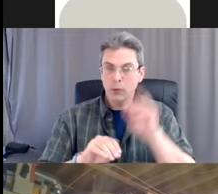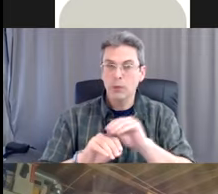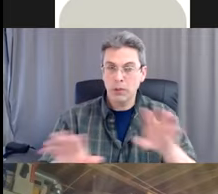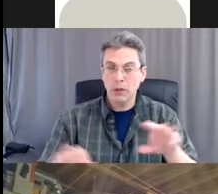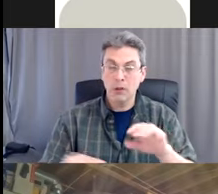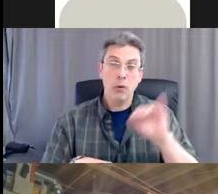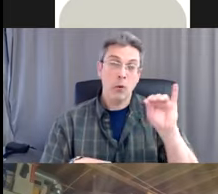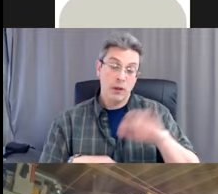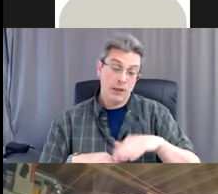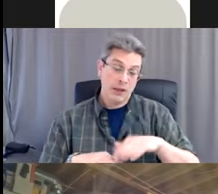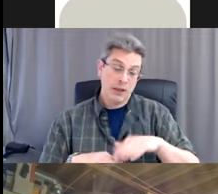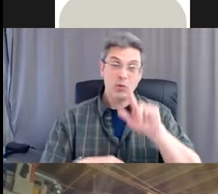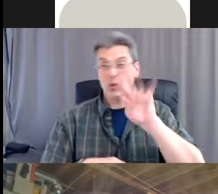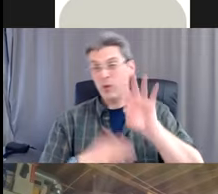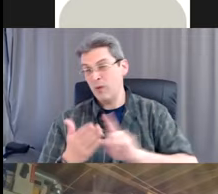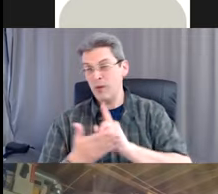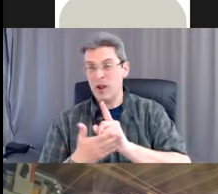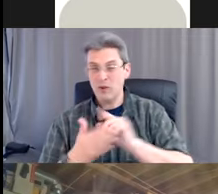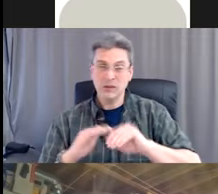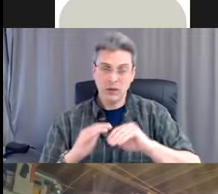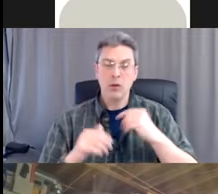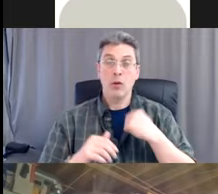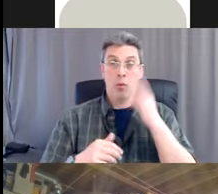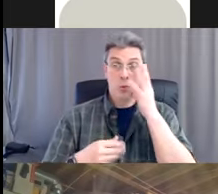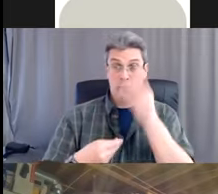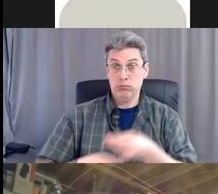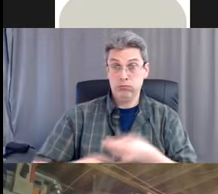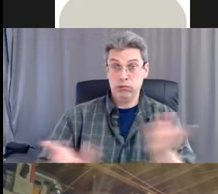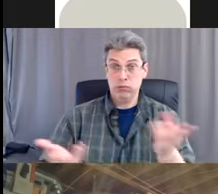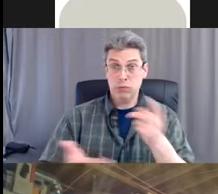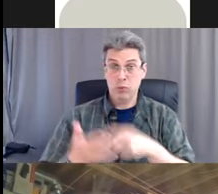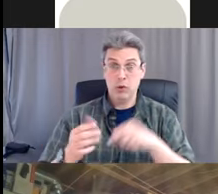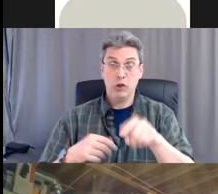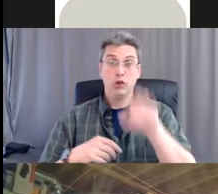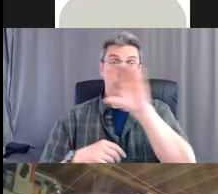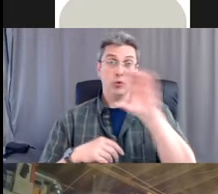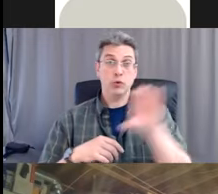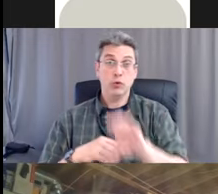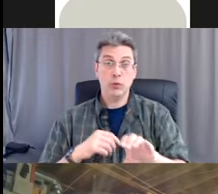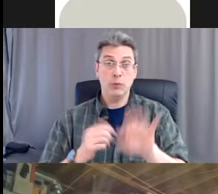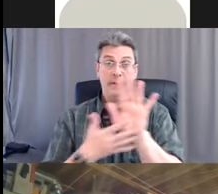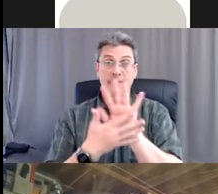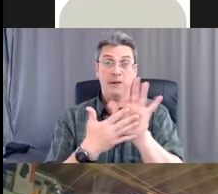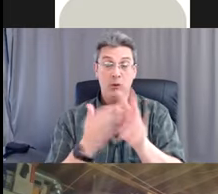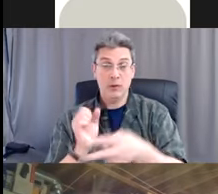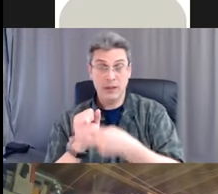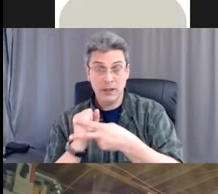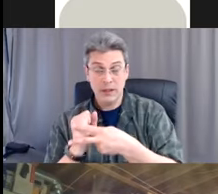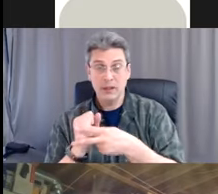sending out the handouts as well as the zoom recording for everyone. And also, um,